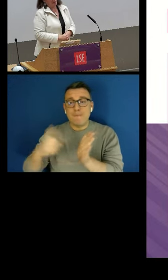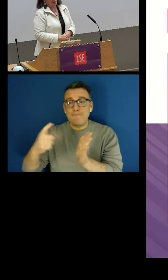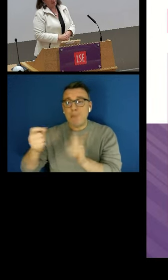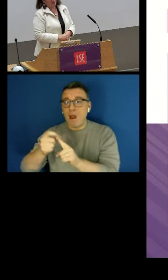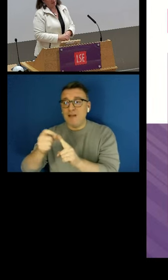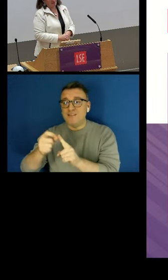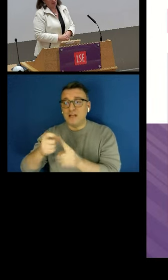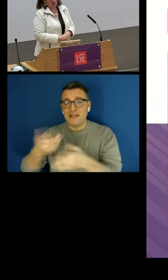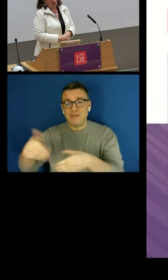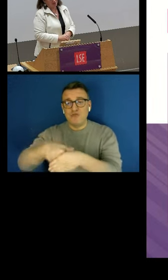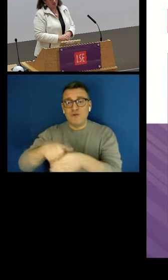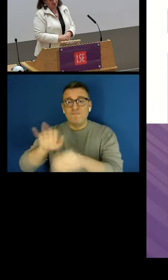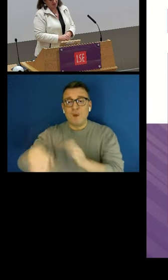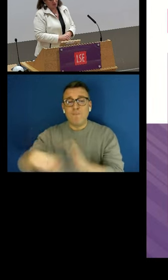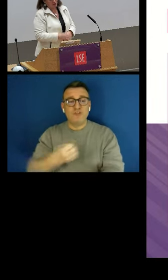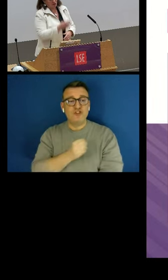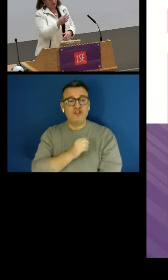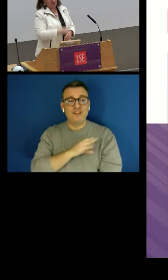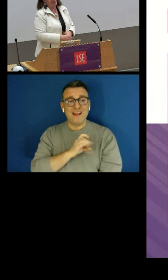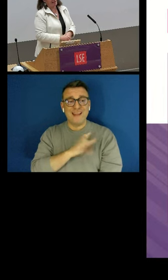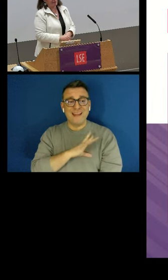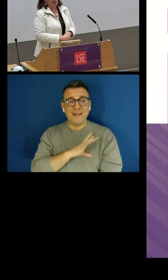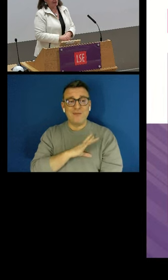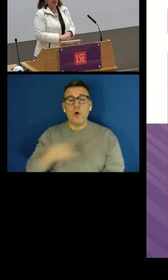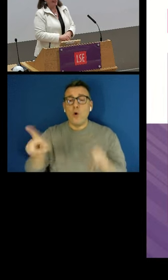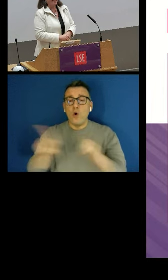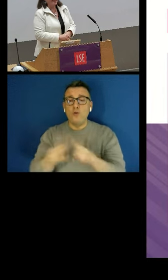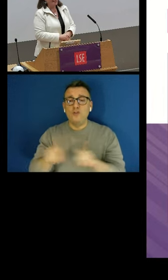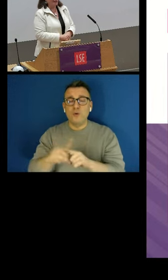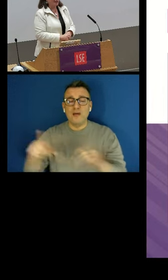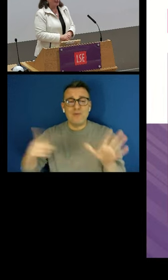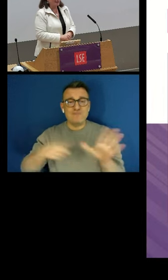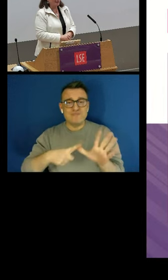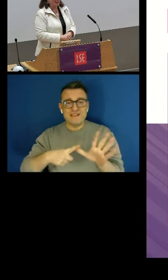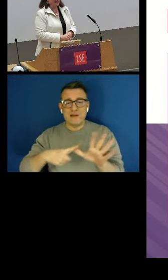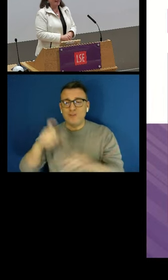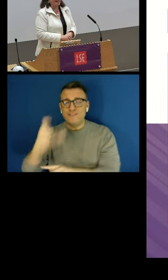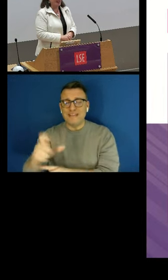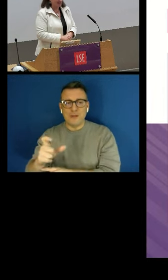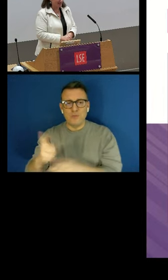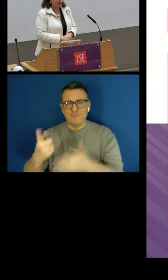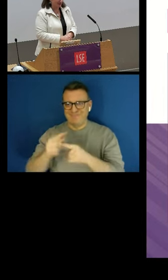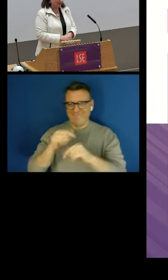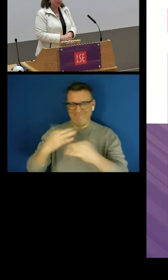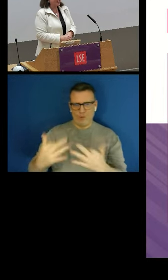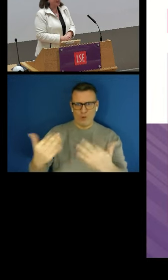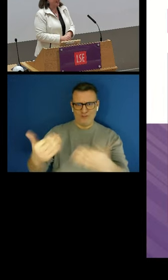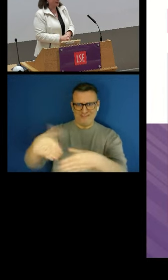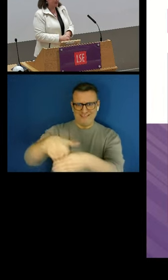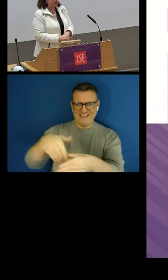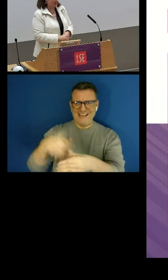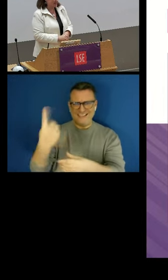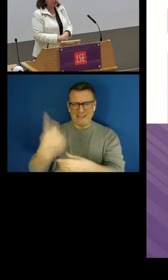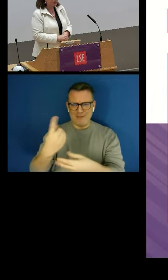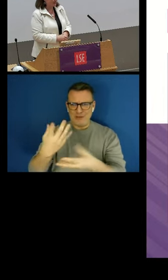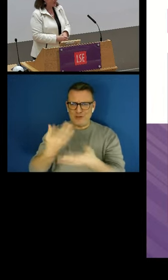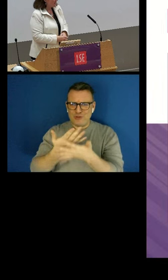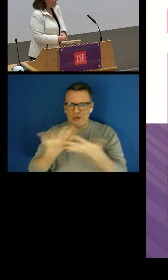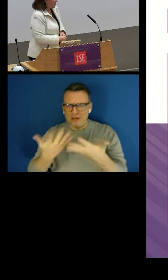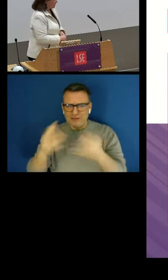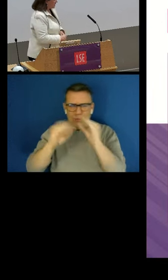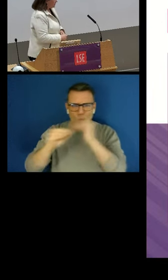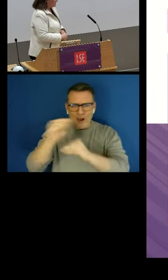Beatriz Jamberina Canseco who is sitting there who has done a lot of calculation for tonight's presentation.